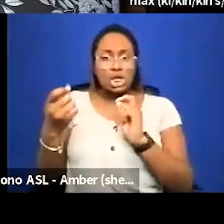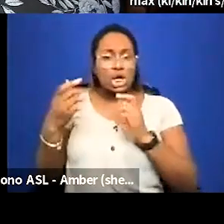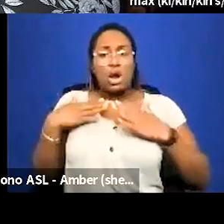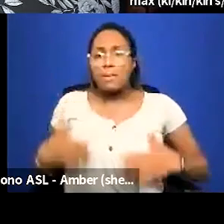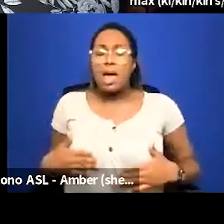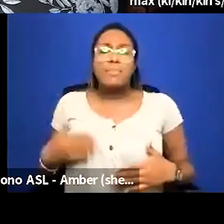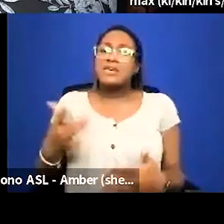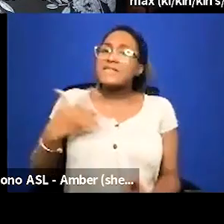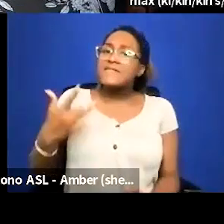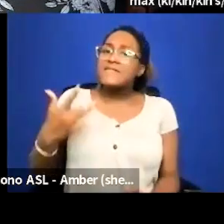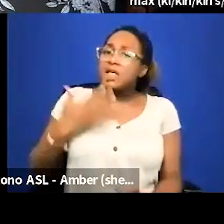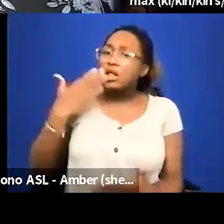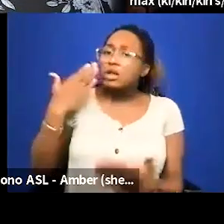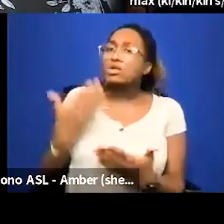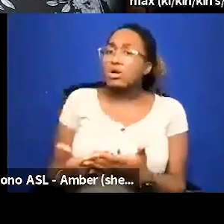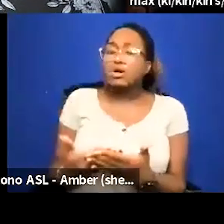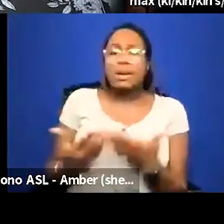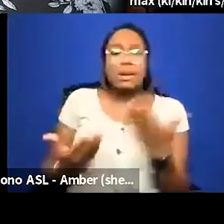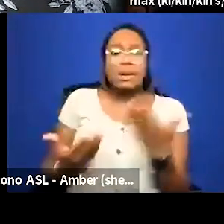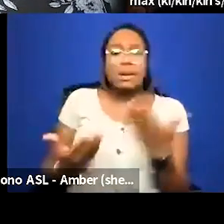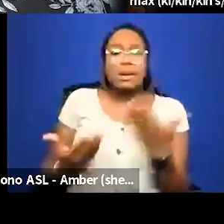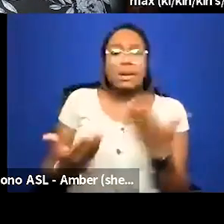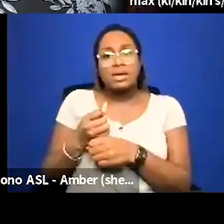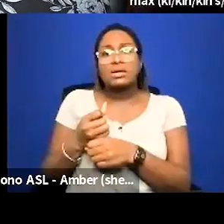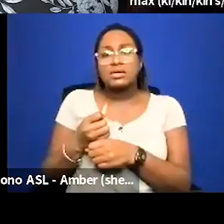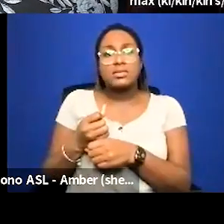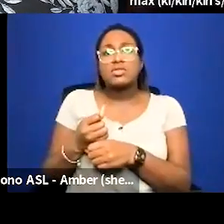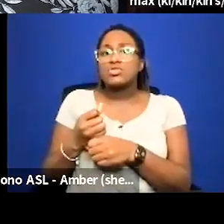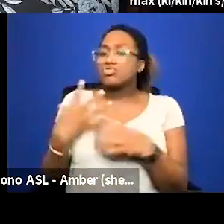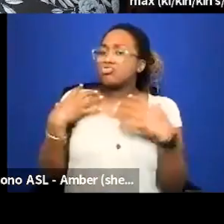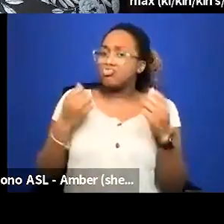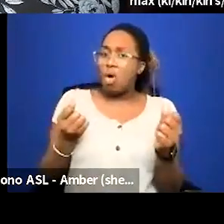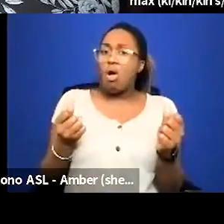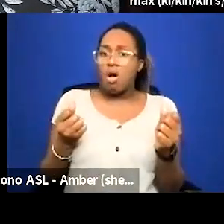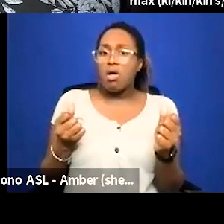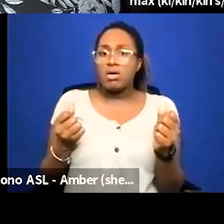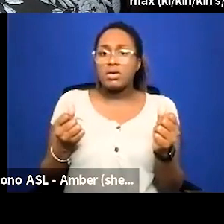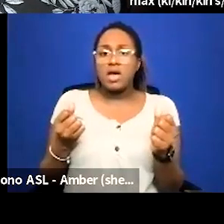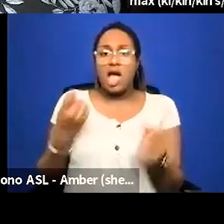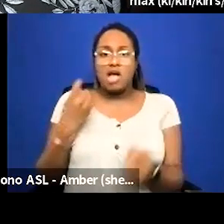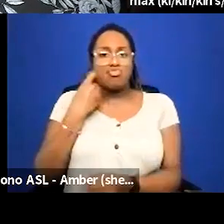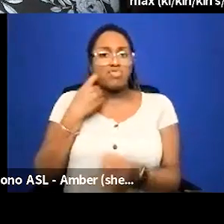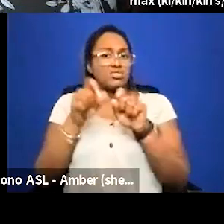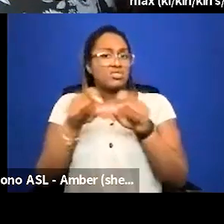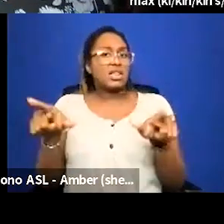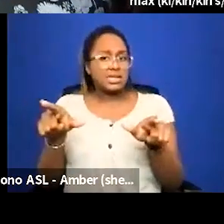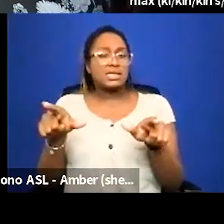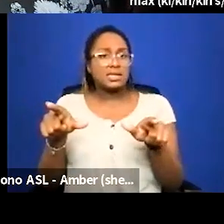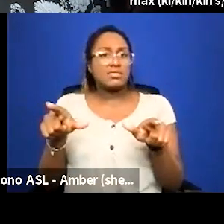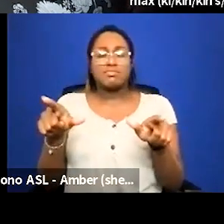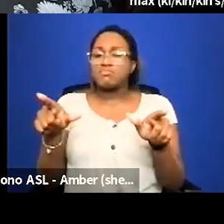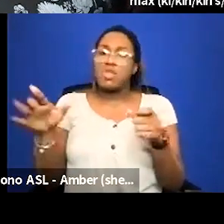feeling good you know maybe getting some autonomy getting stronger i just uh released a totally